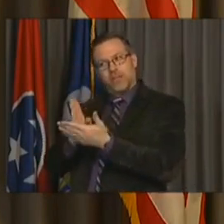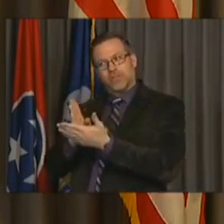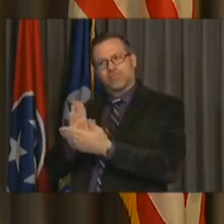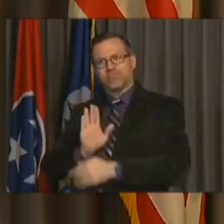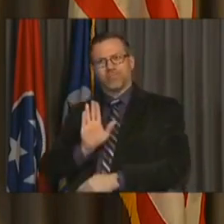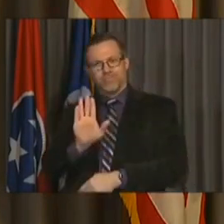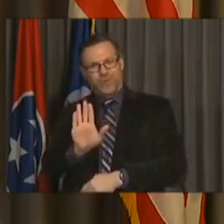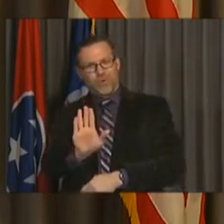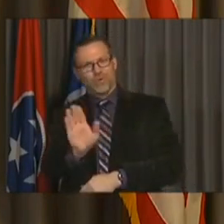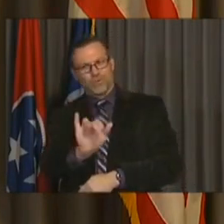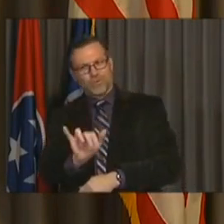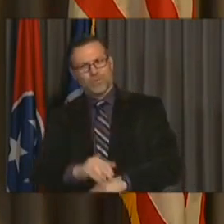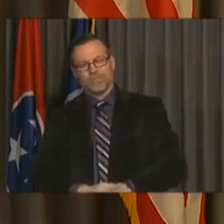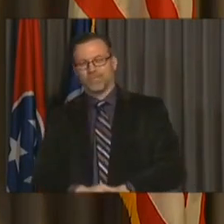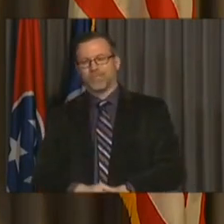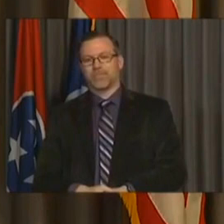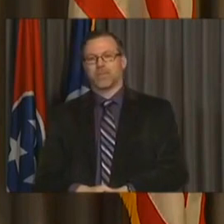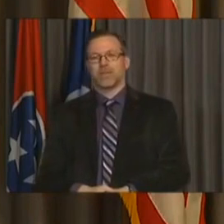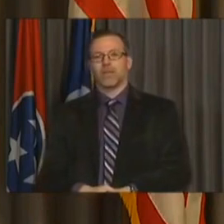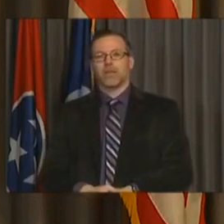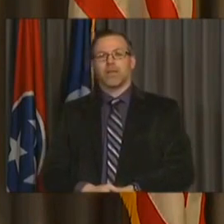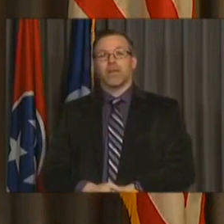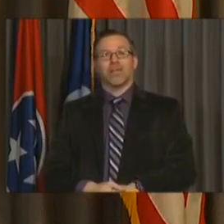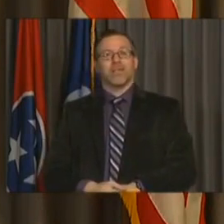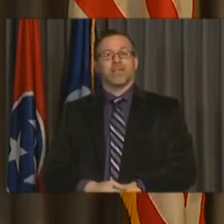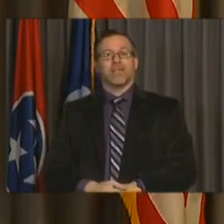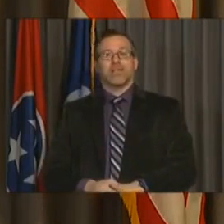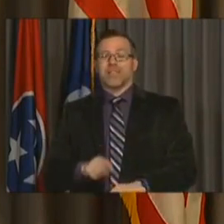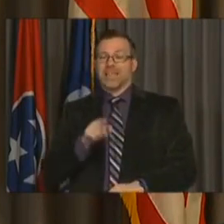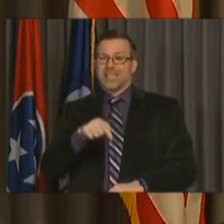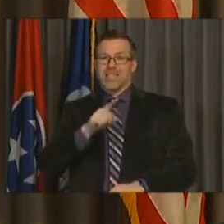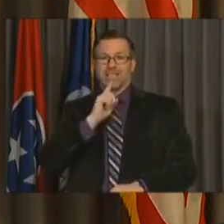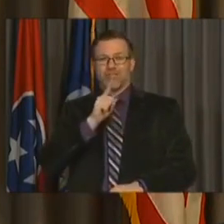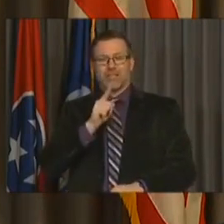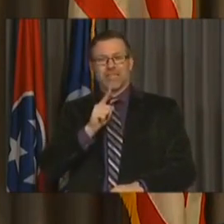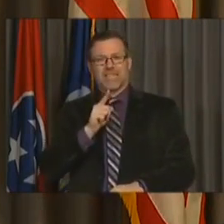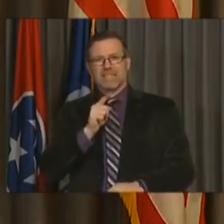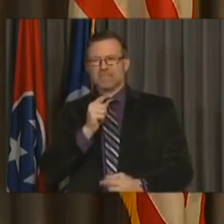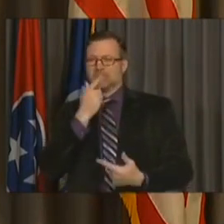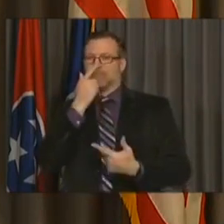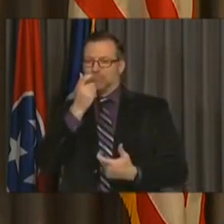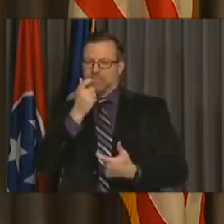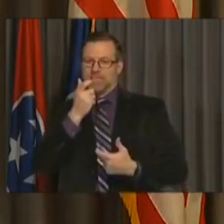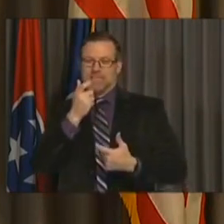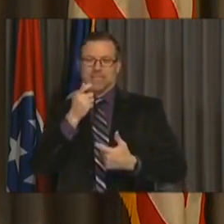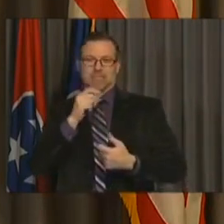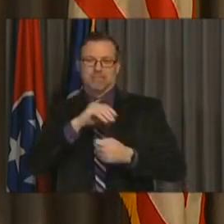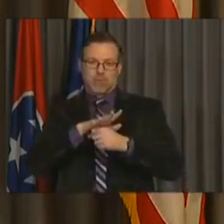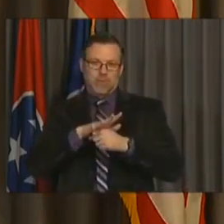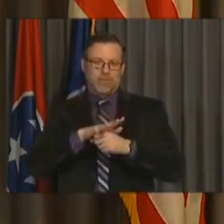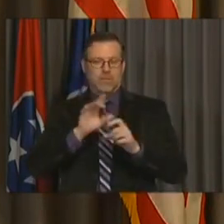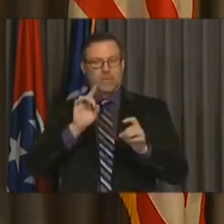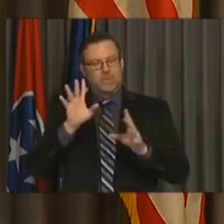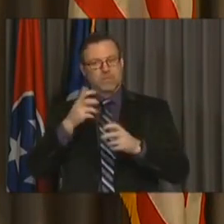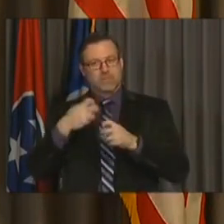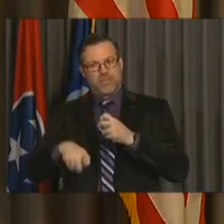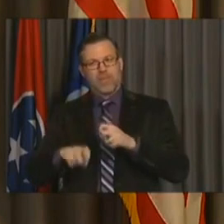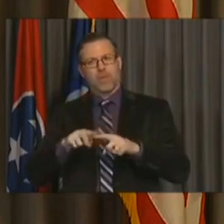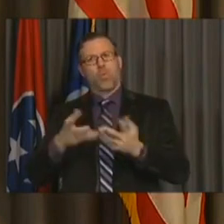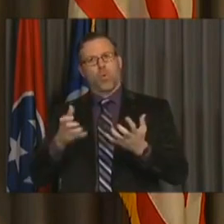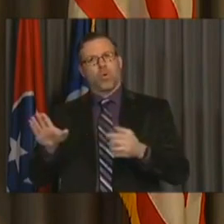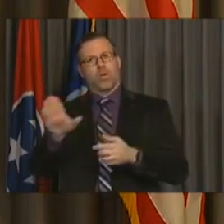We are all in a very, we are all in very unique times, but we want you to be a part of reviewing the budget and providing us with feedback.